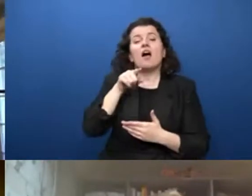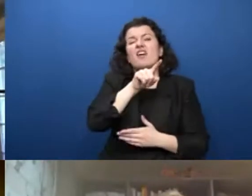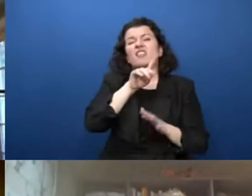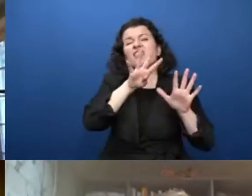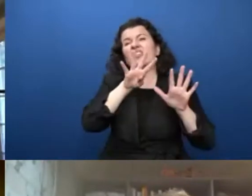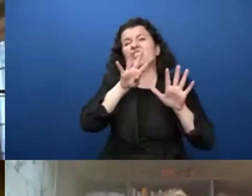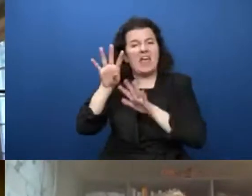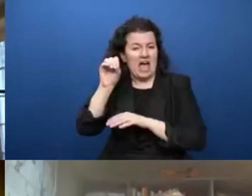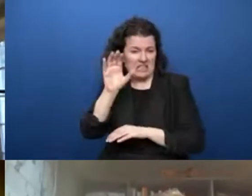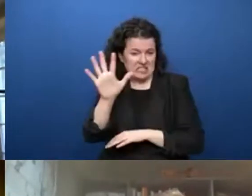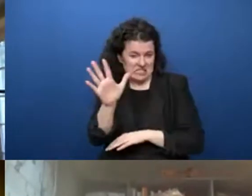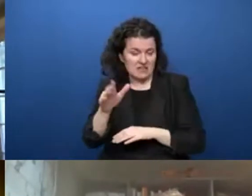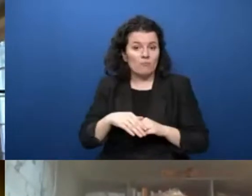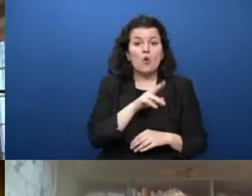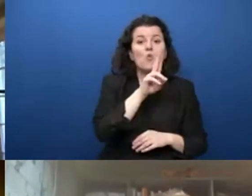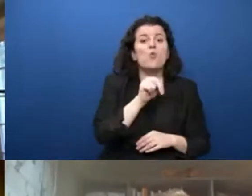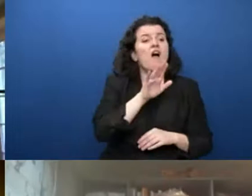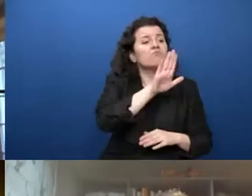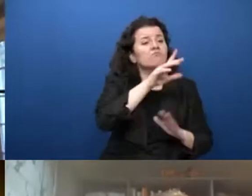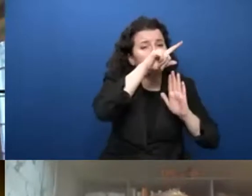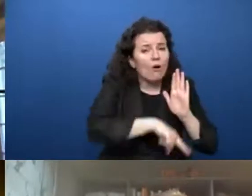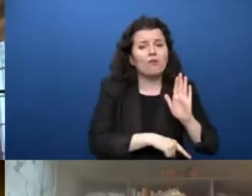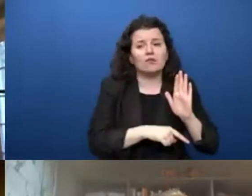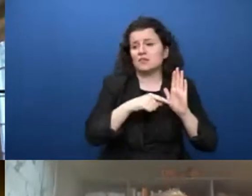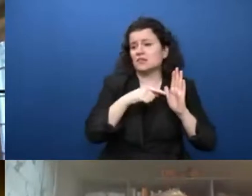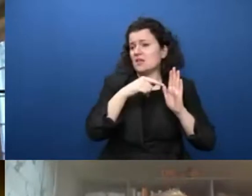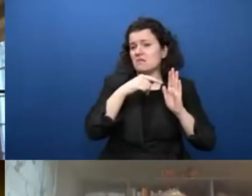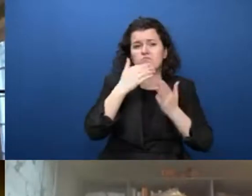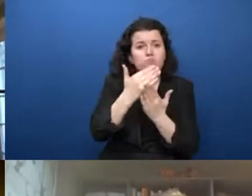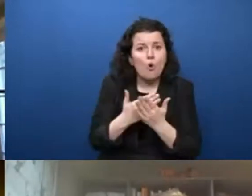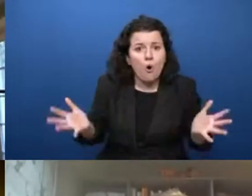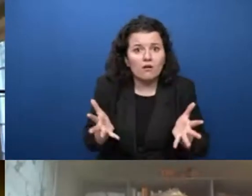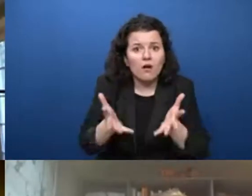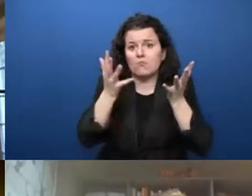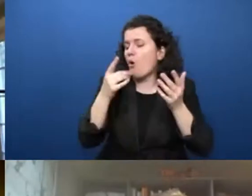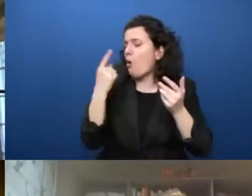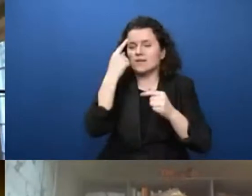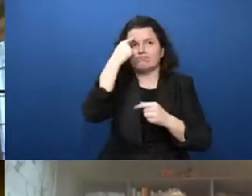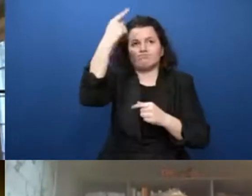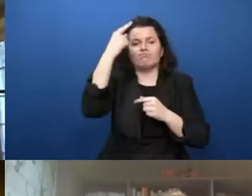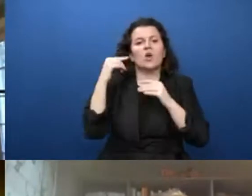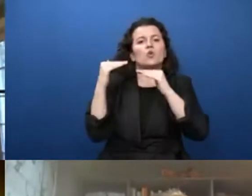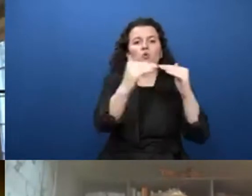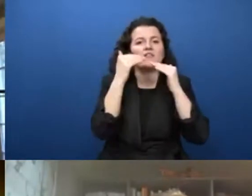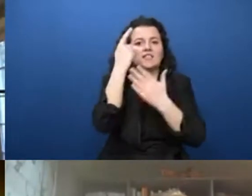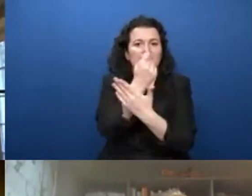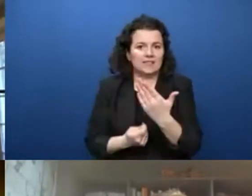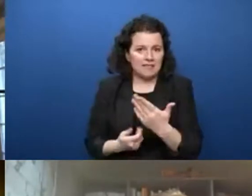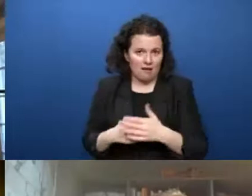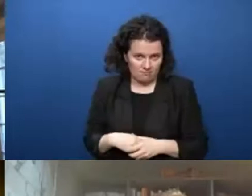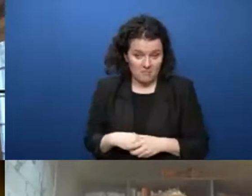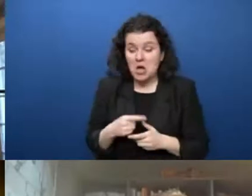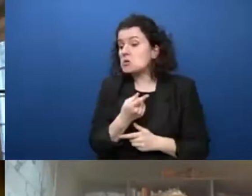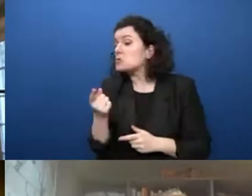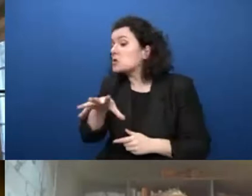all of their policies and programs. And under human rights law, countries around the world have an obligation to